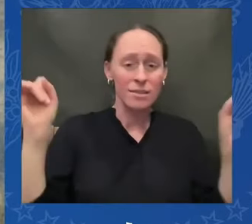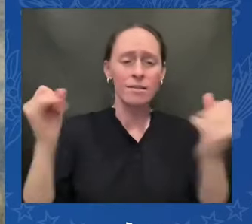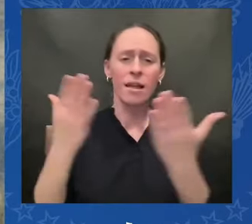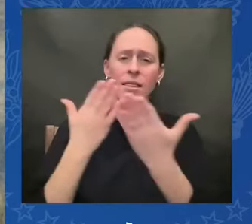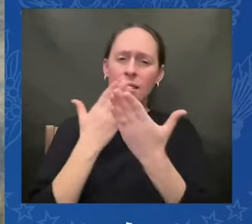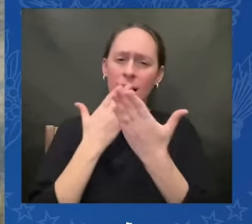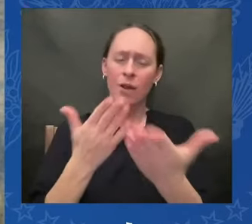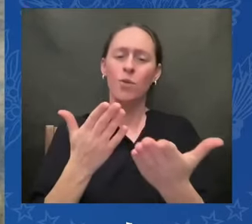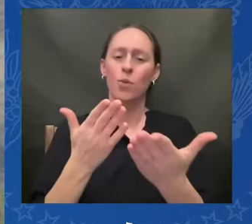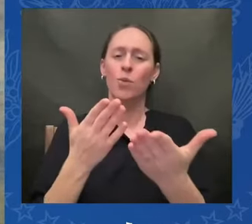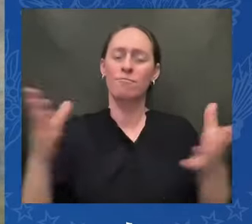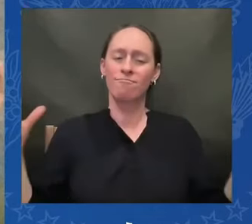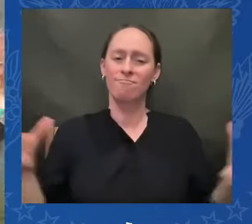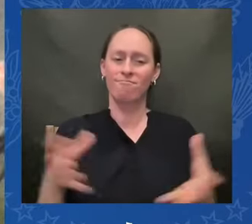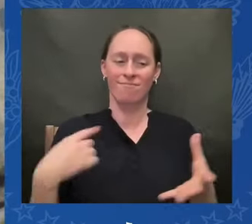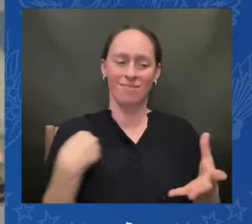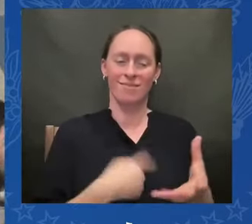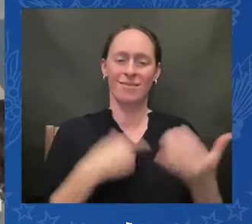thank you